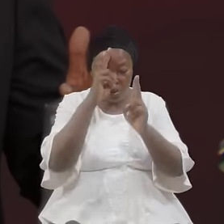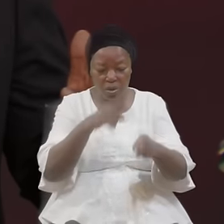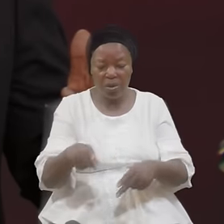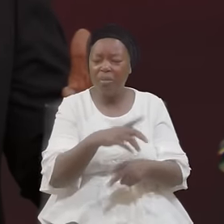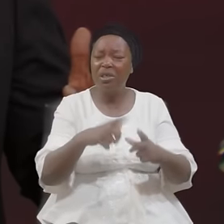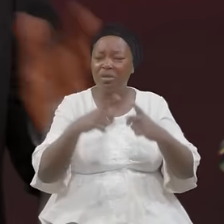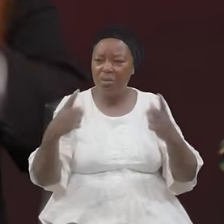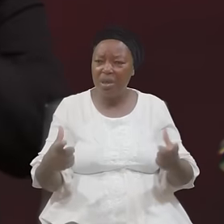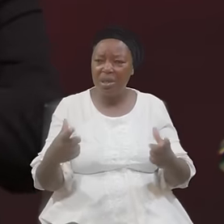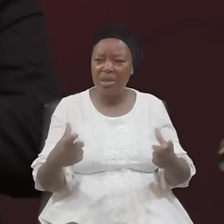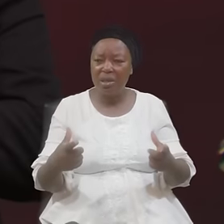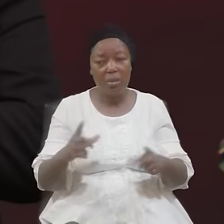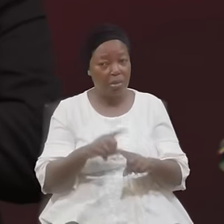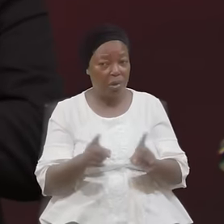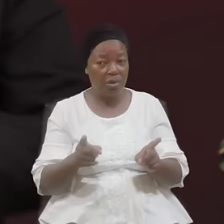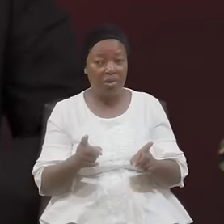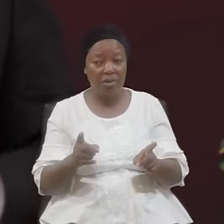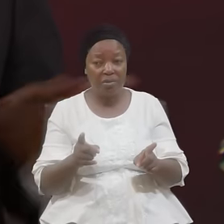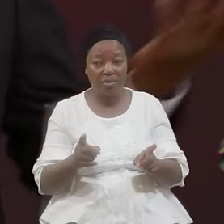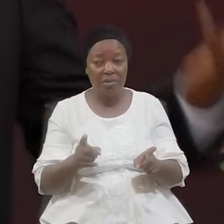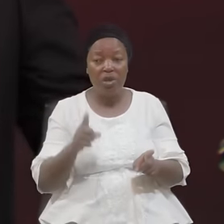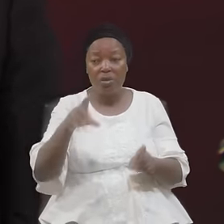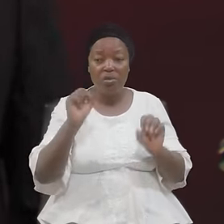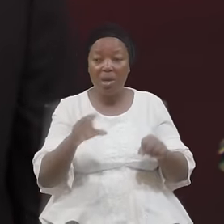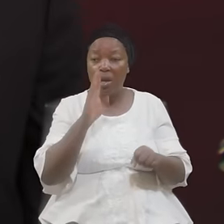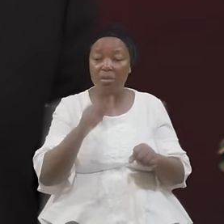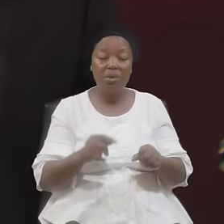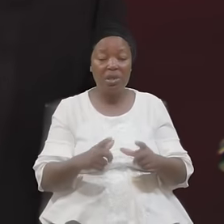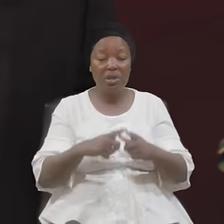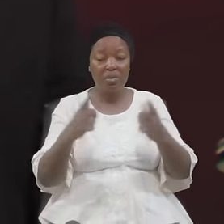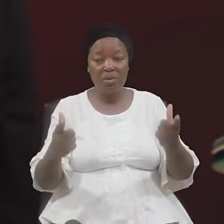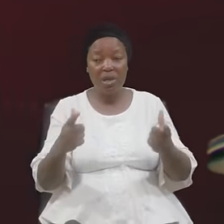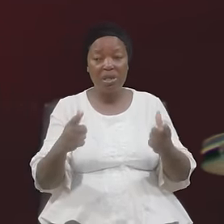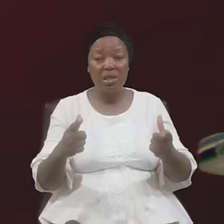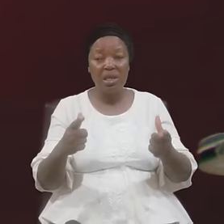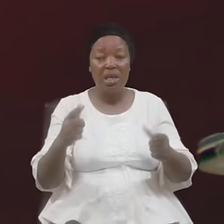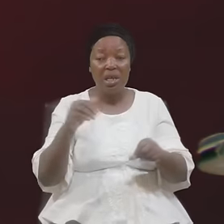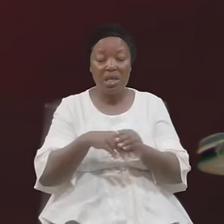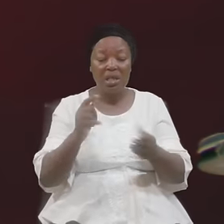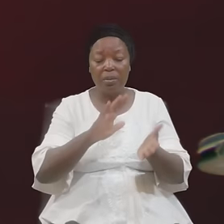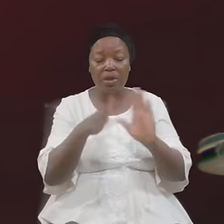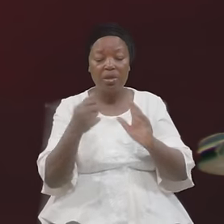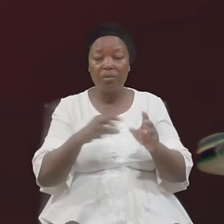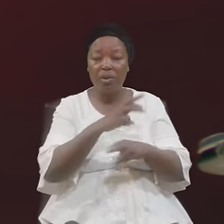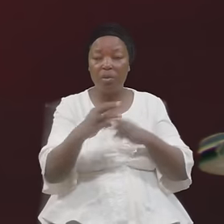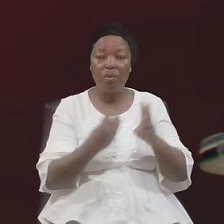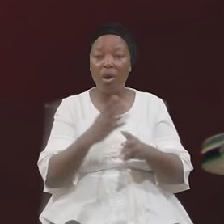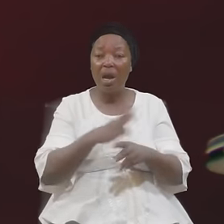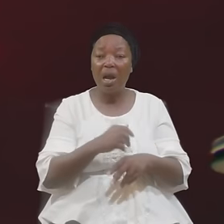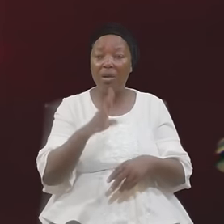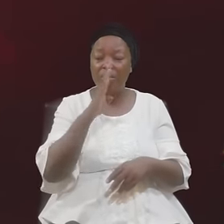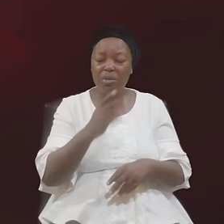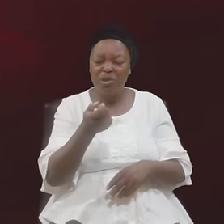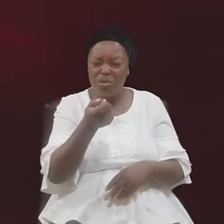But You Can Be Great In The Sight Of The World And Be Less